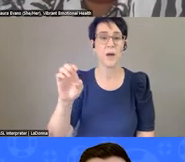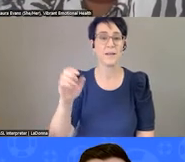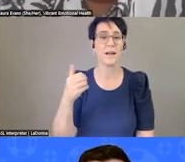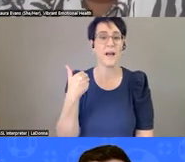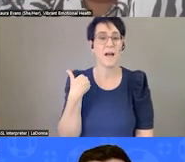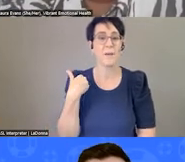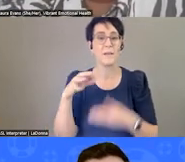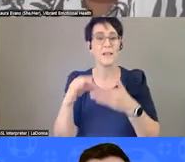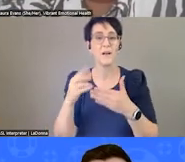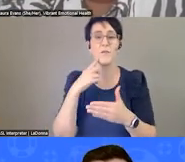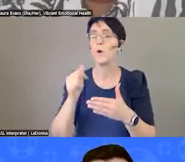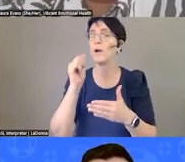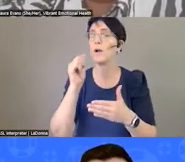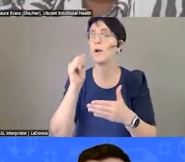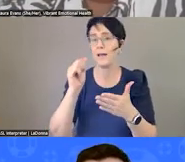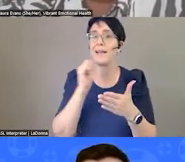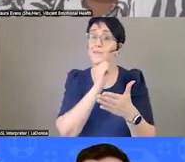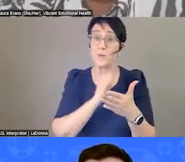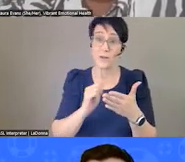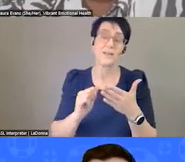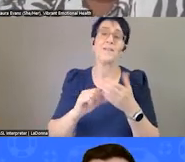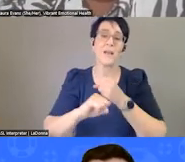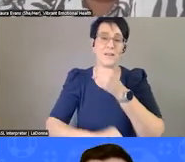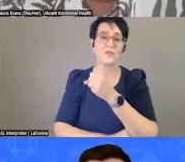honored and slightly nervous to be in the hot seat today.